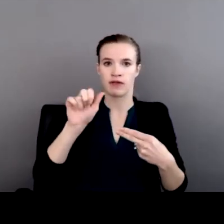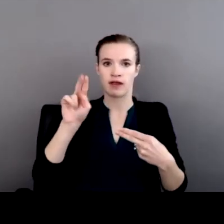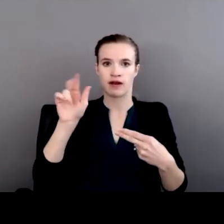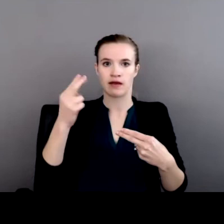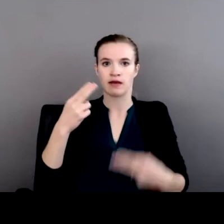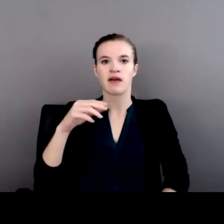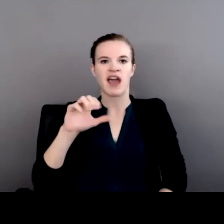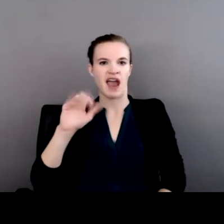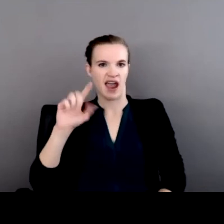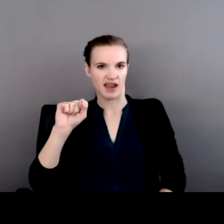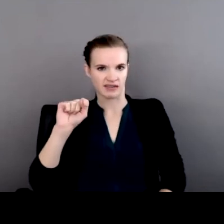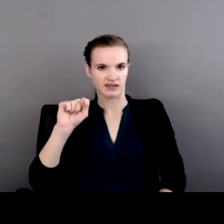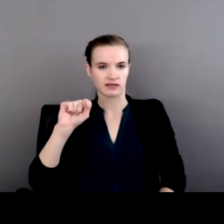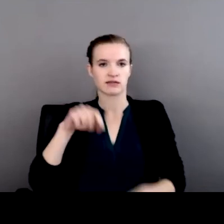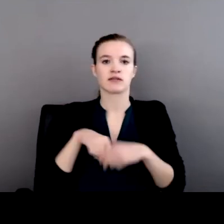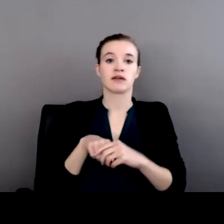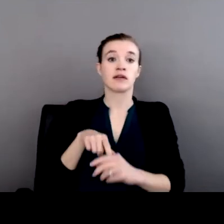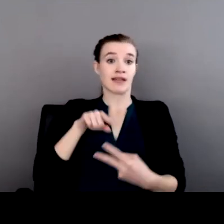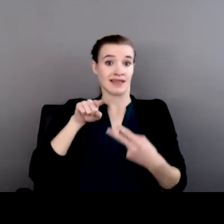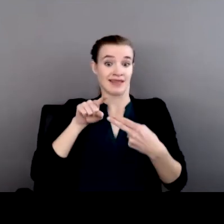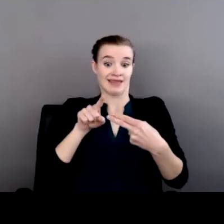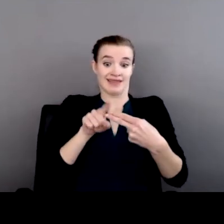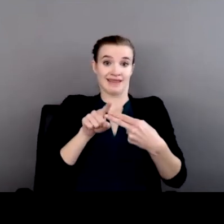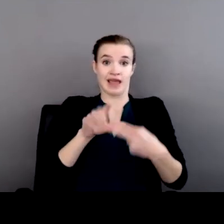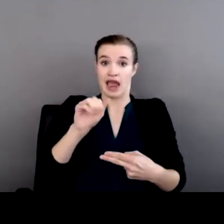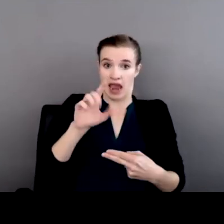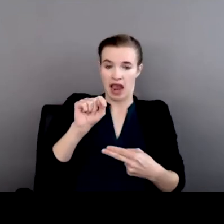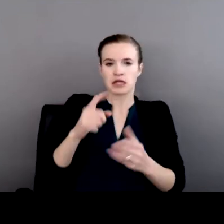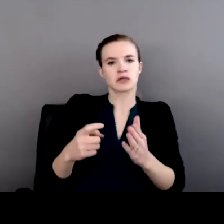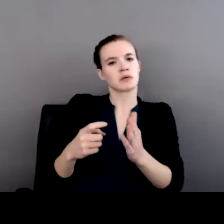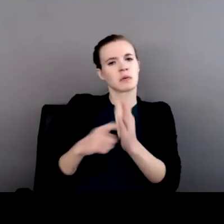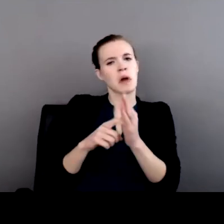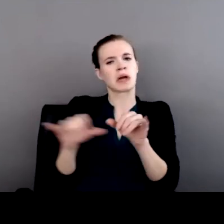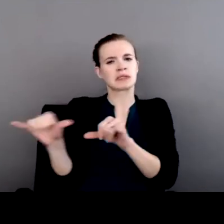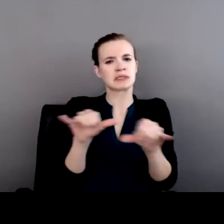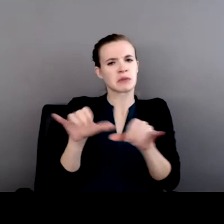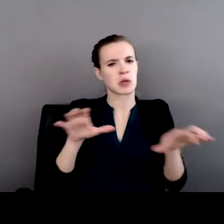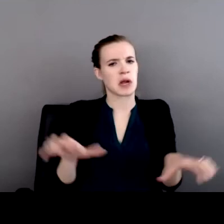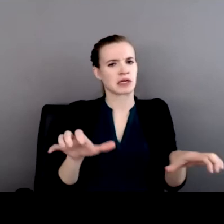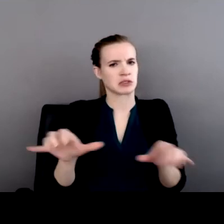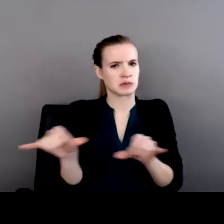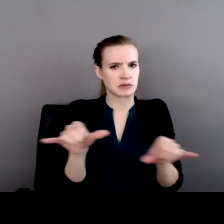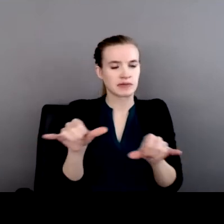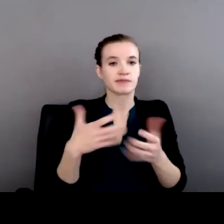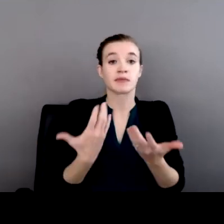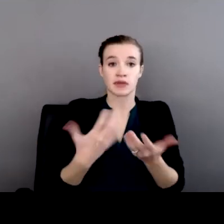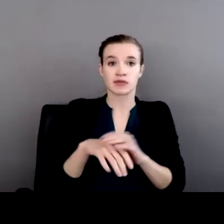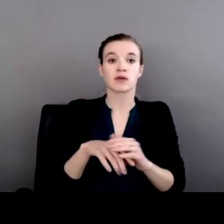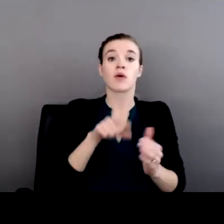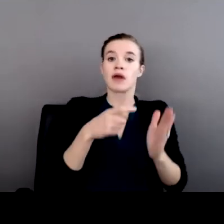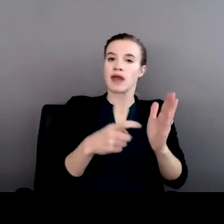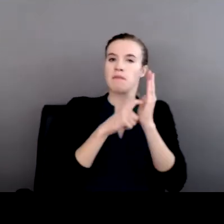These acts require similar action and in addition reports to Congress within